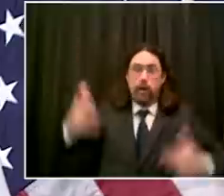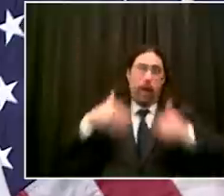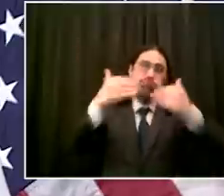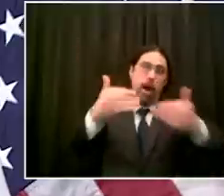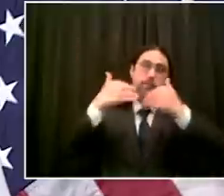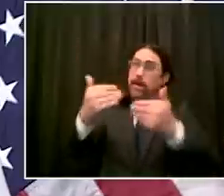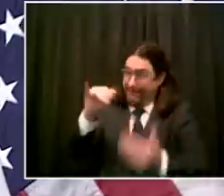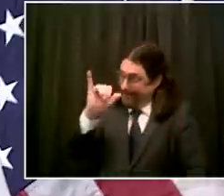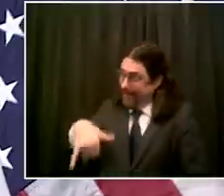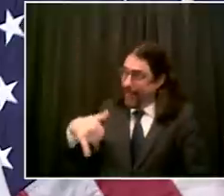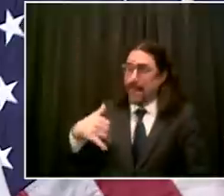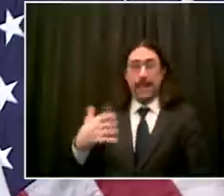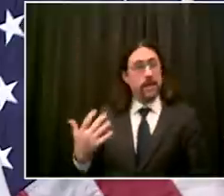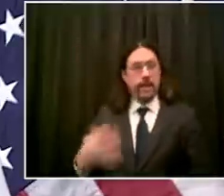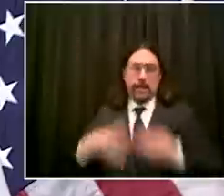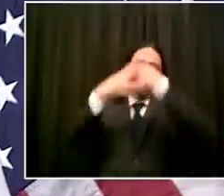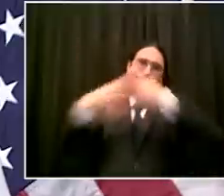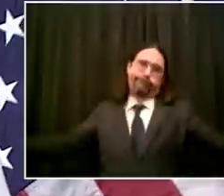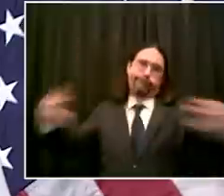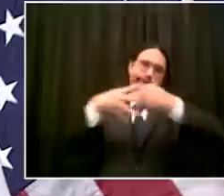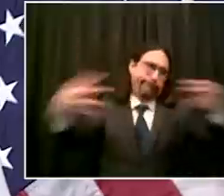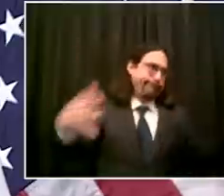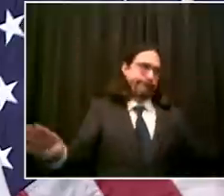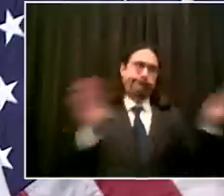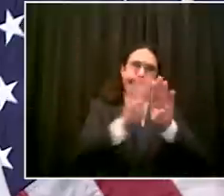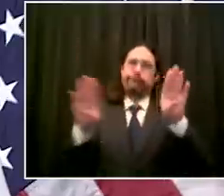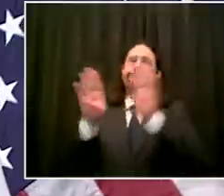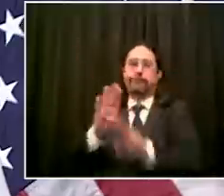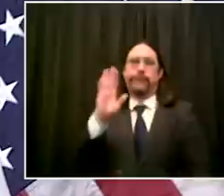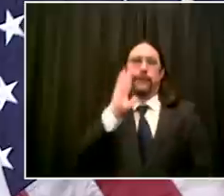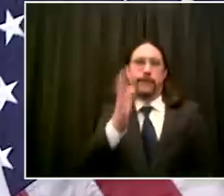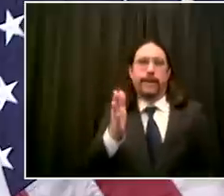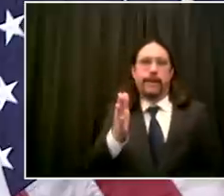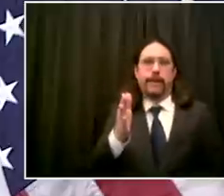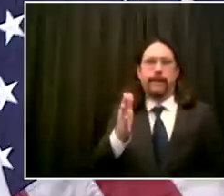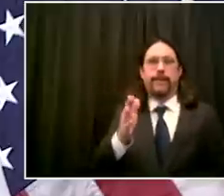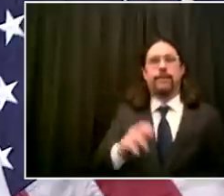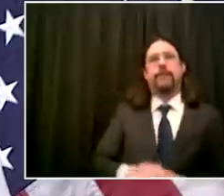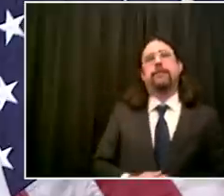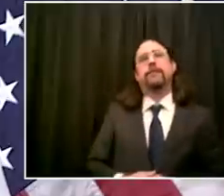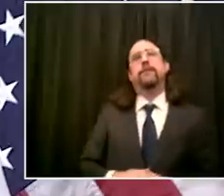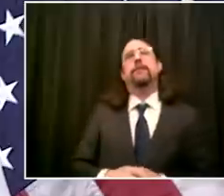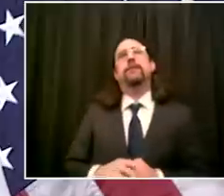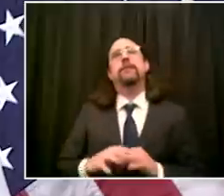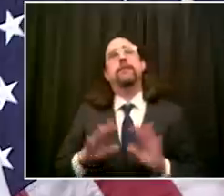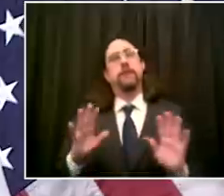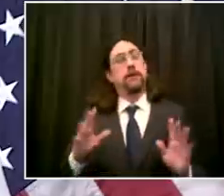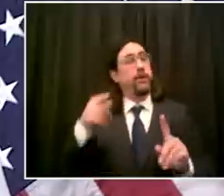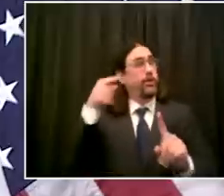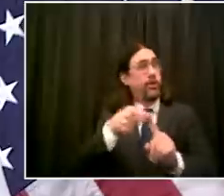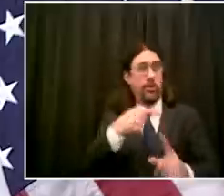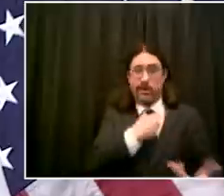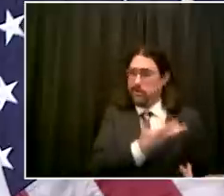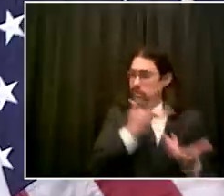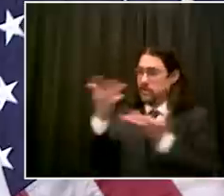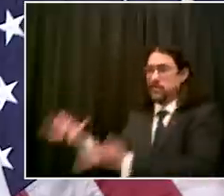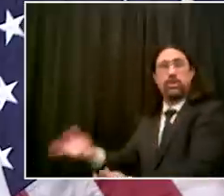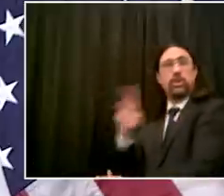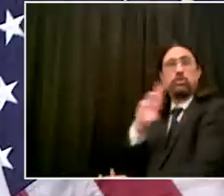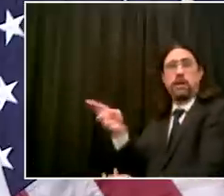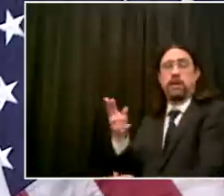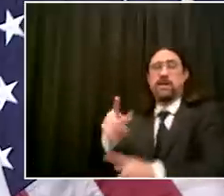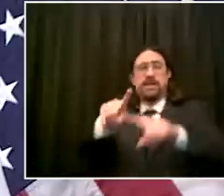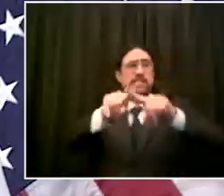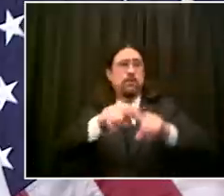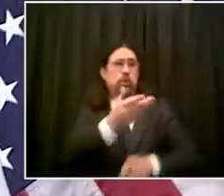won't be put up initially if it did have to be put up it would simply cut off all the entry points to the beaches i don't want to do that it's not something i